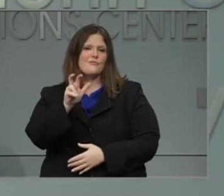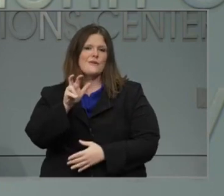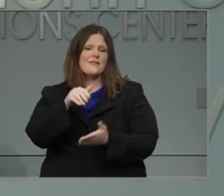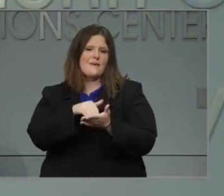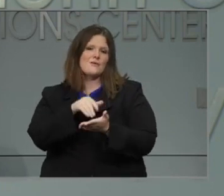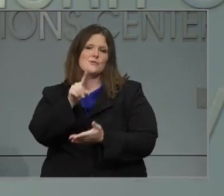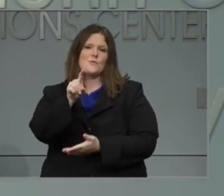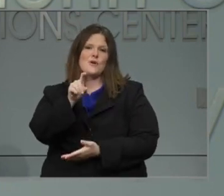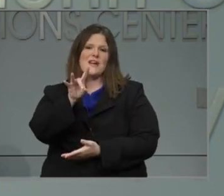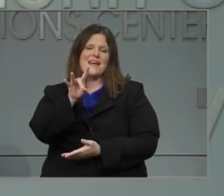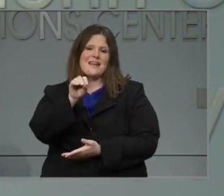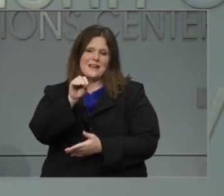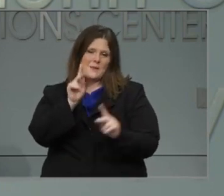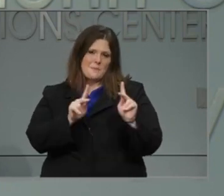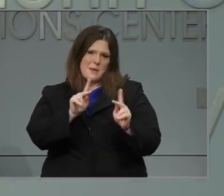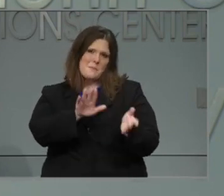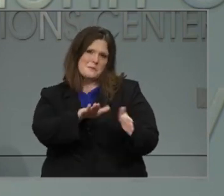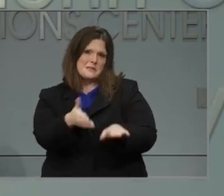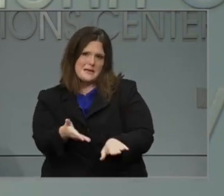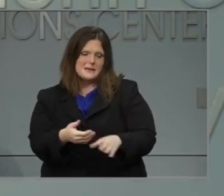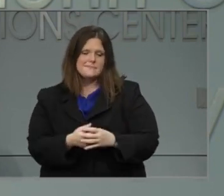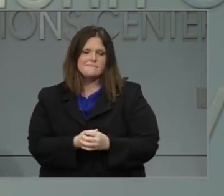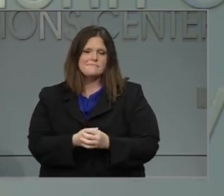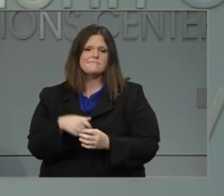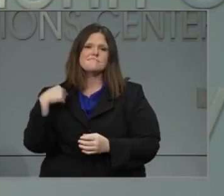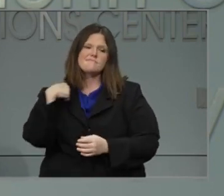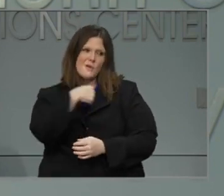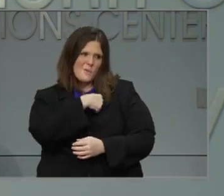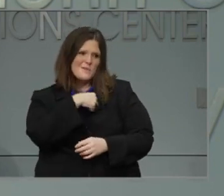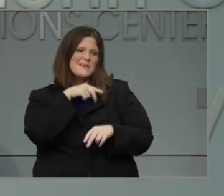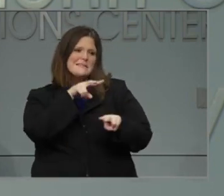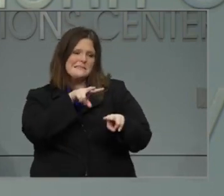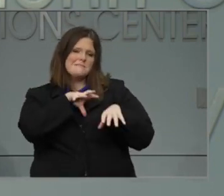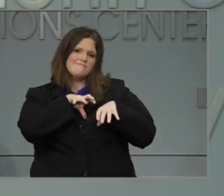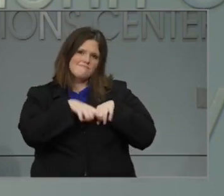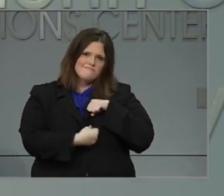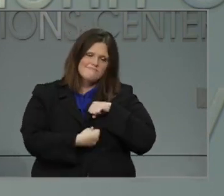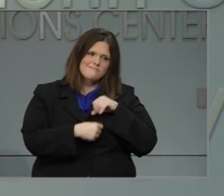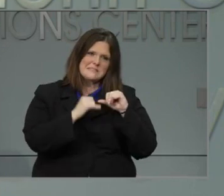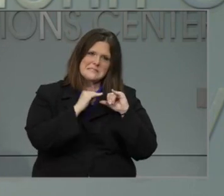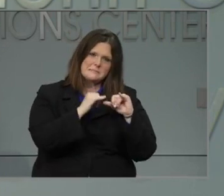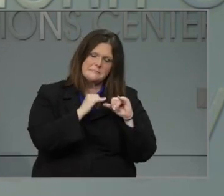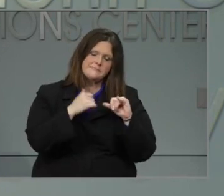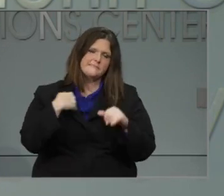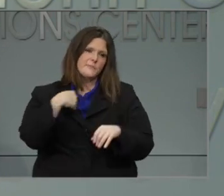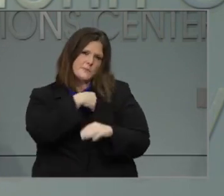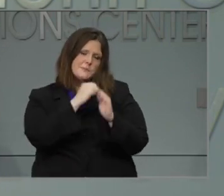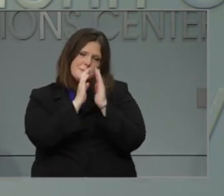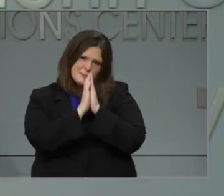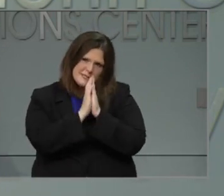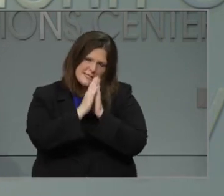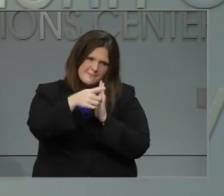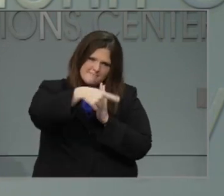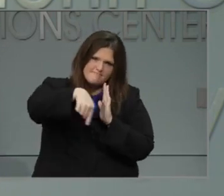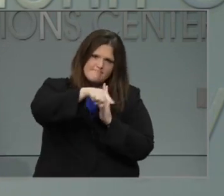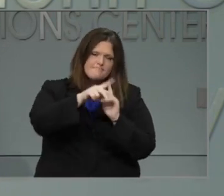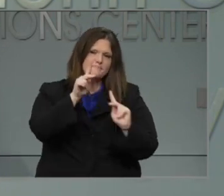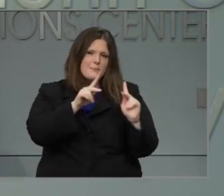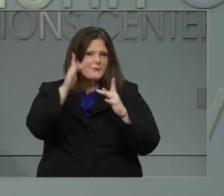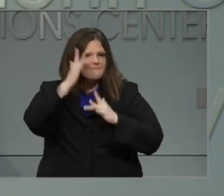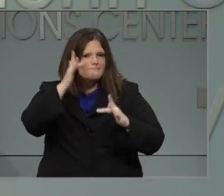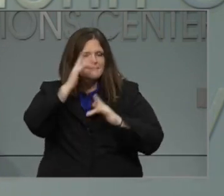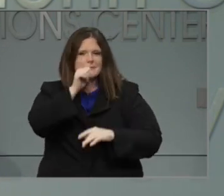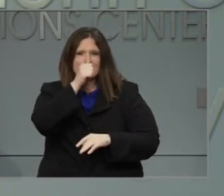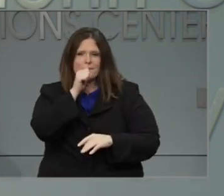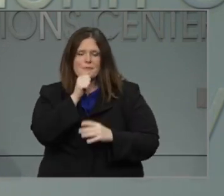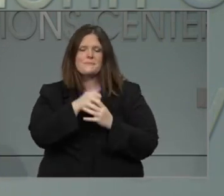died. We join those in mourning and add our prayers for those suffering right now. Before I give an